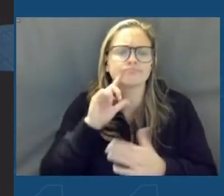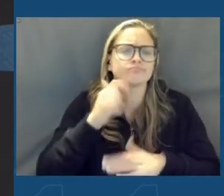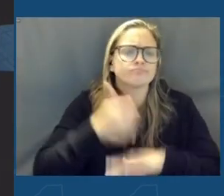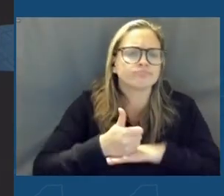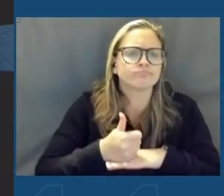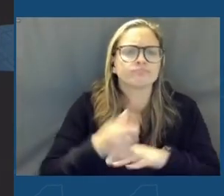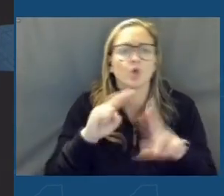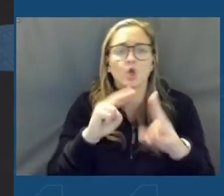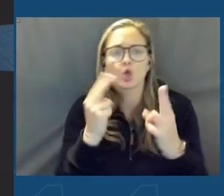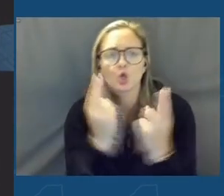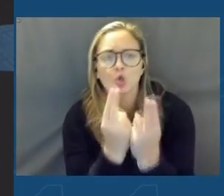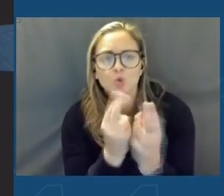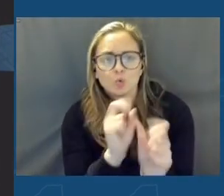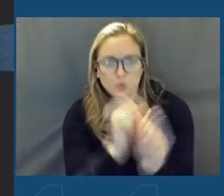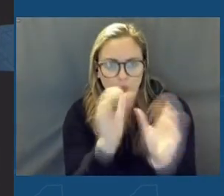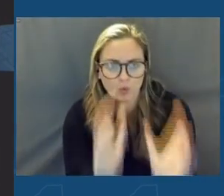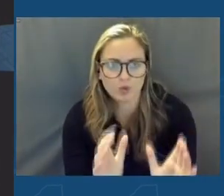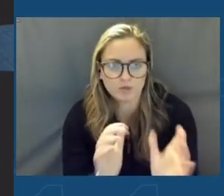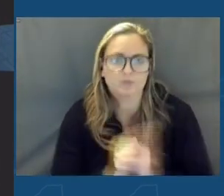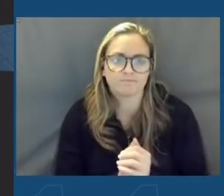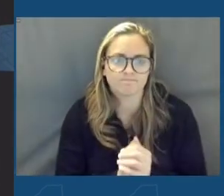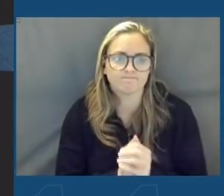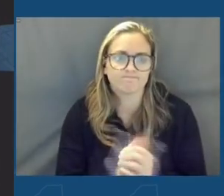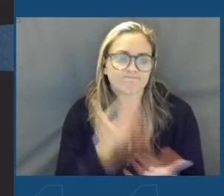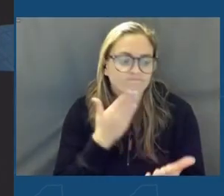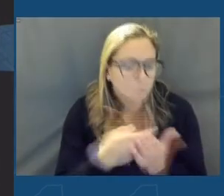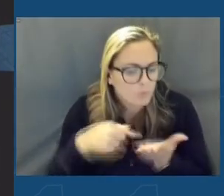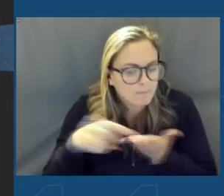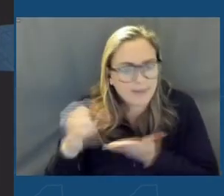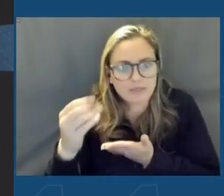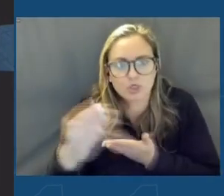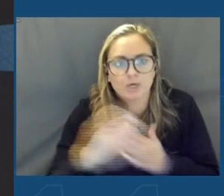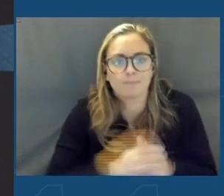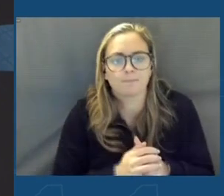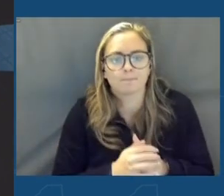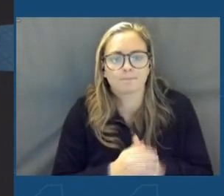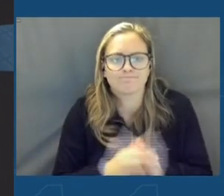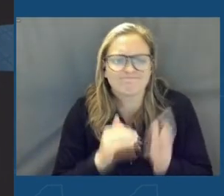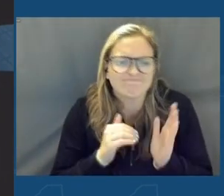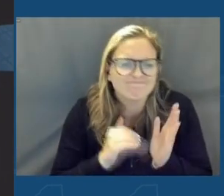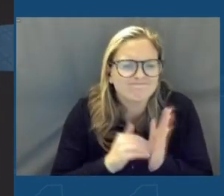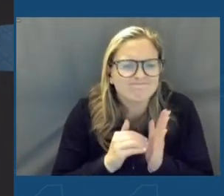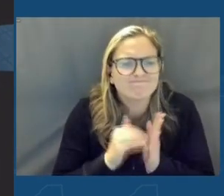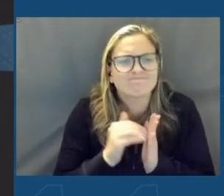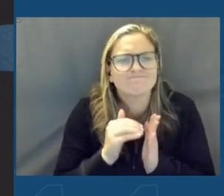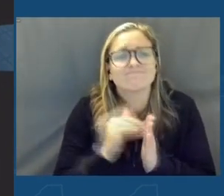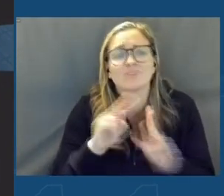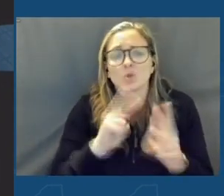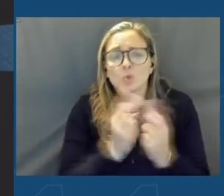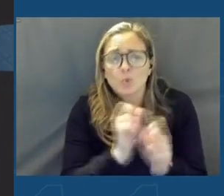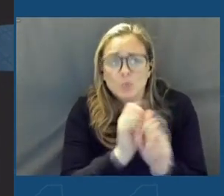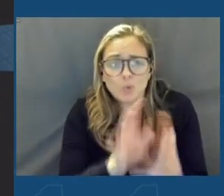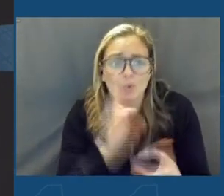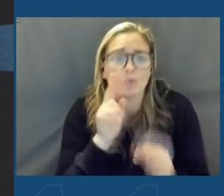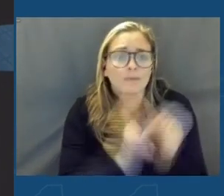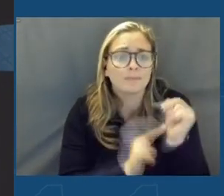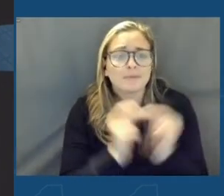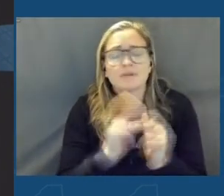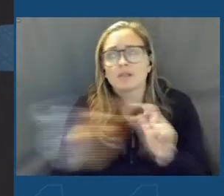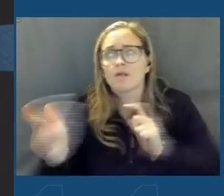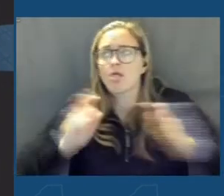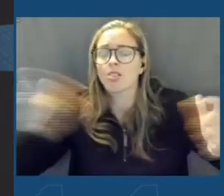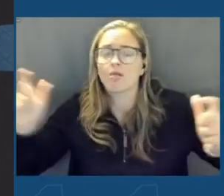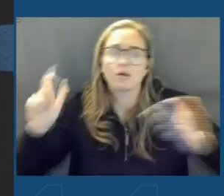union, labor, and good-paying jobs. Thousands and thousands of union workers building one of the largest